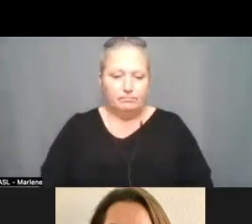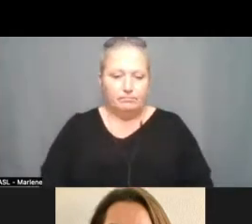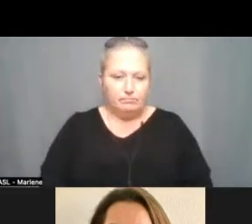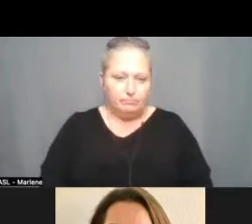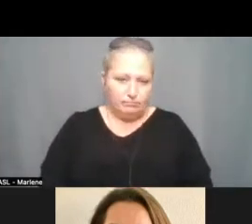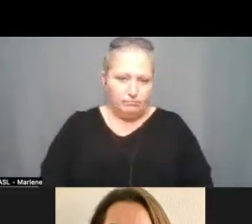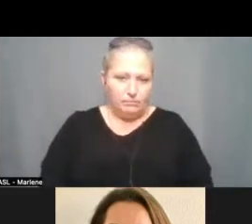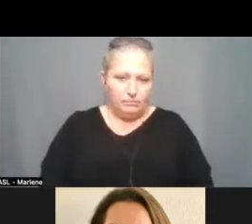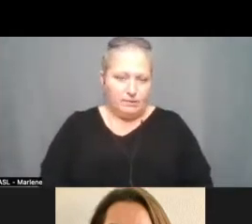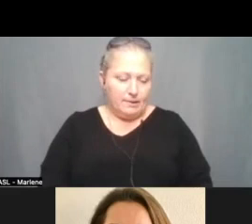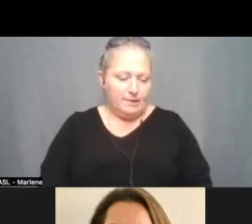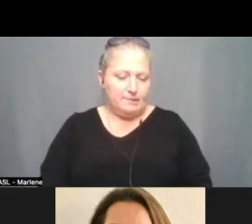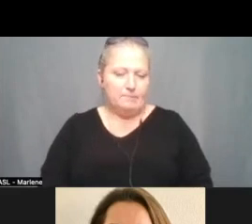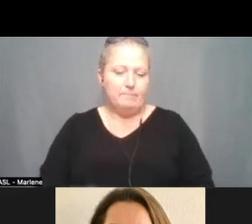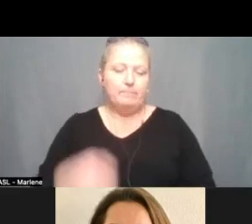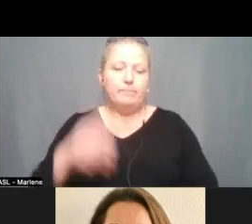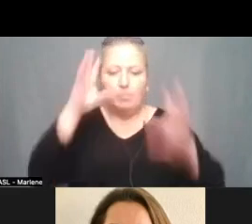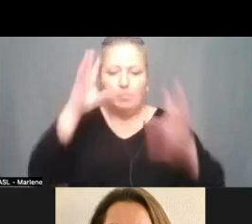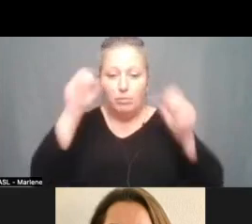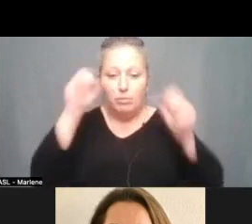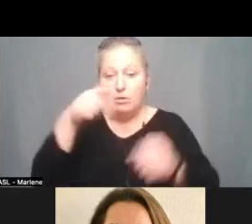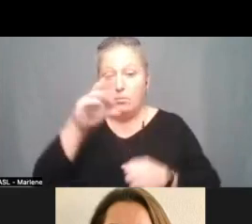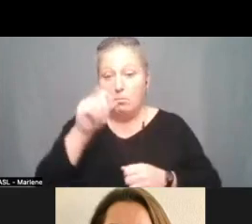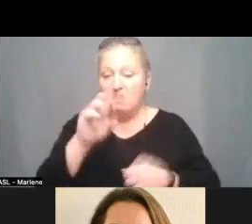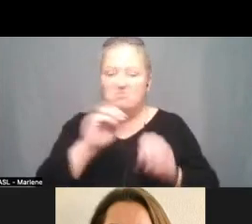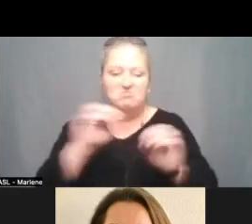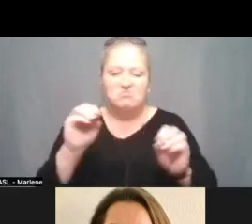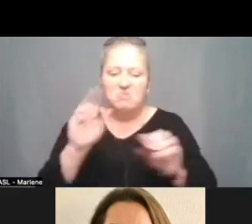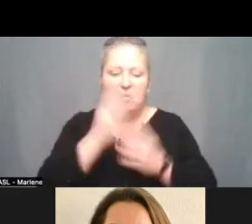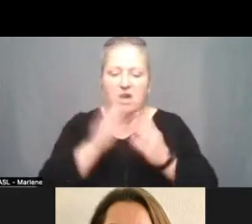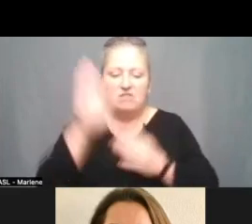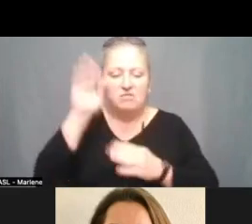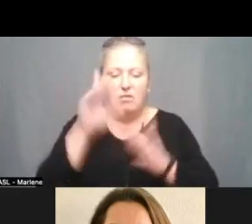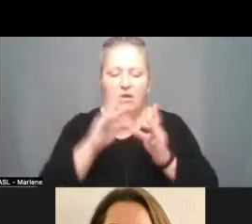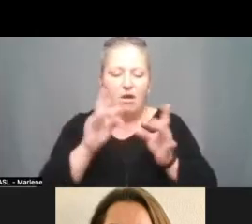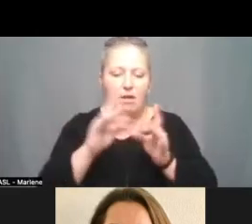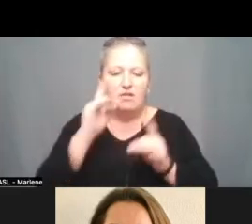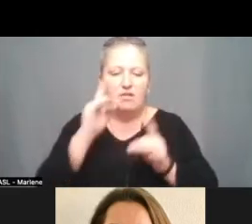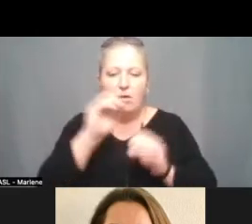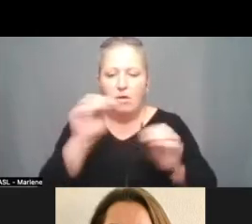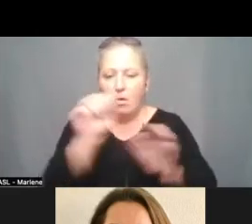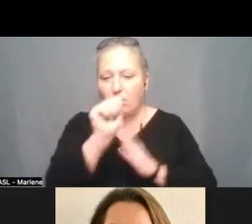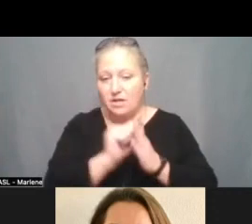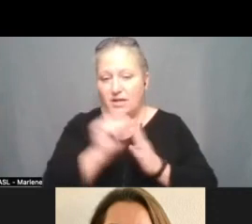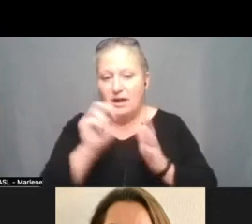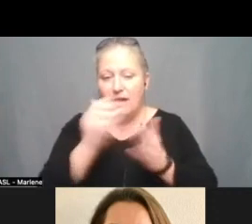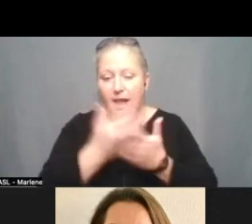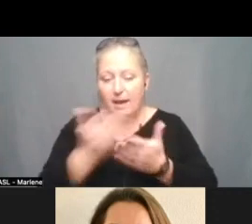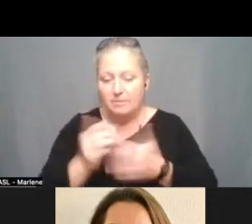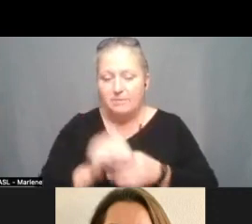Thank you. President Proctor, we have no hands for public comment on non-agendized items. Thank you.